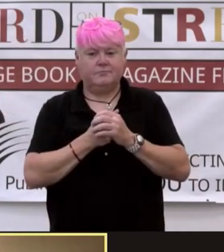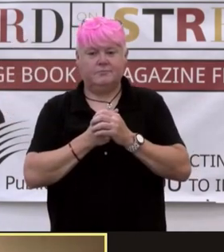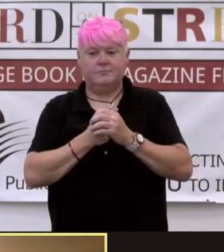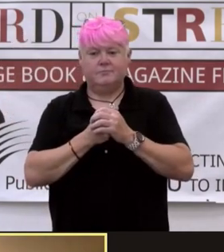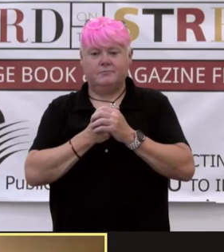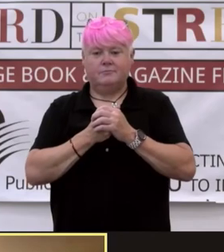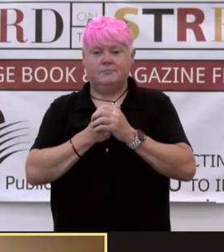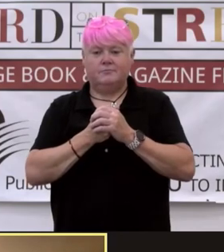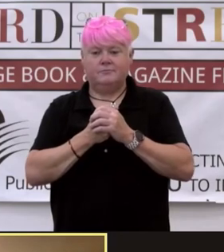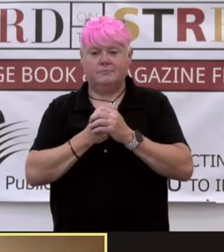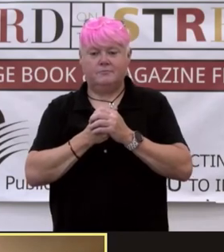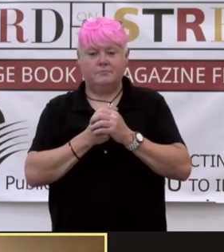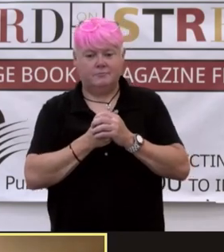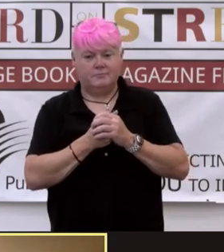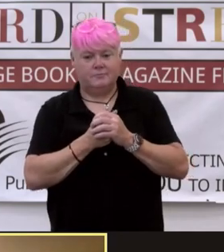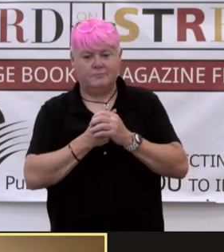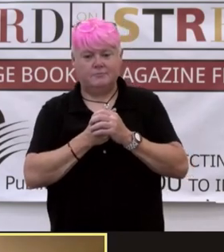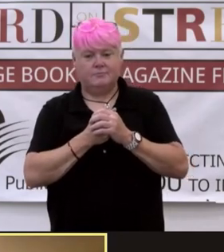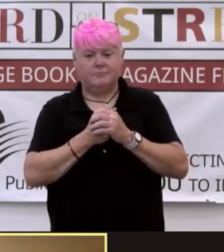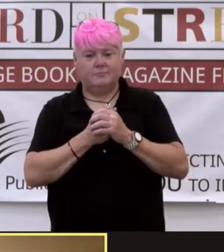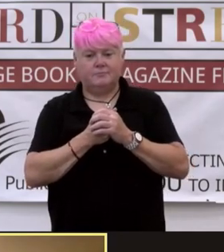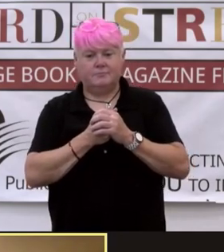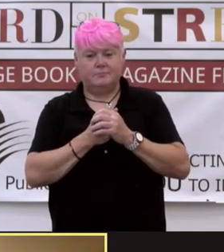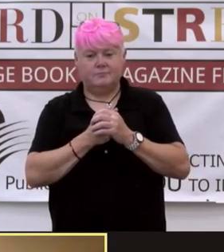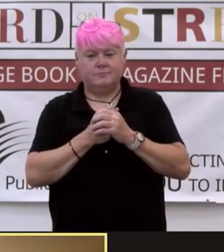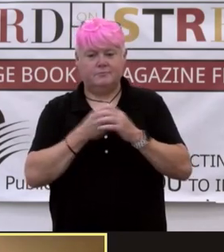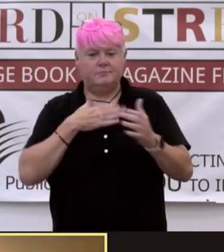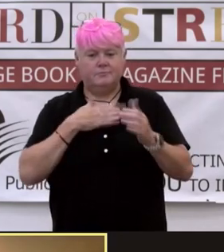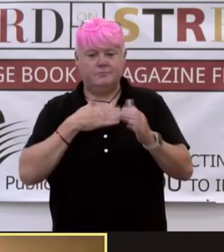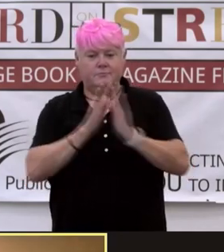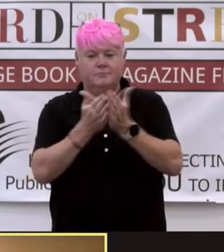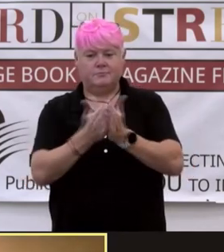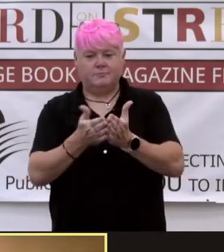I recommend, oh, my books are all over the place. They're still packed.